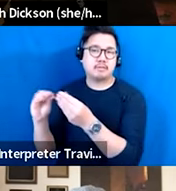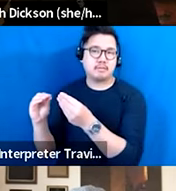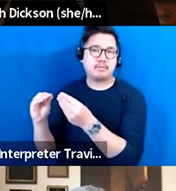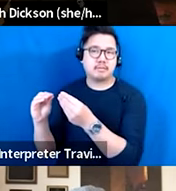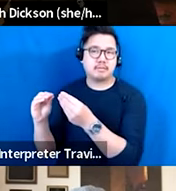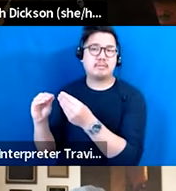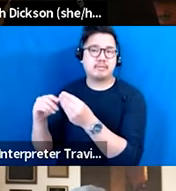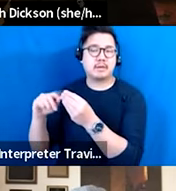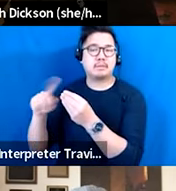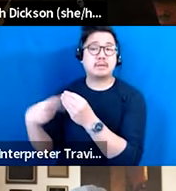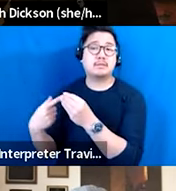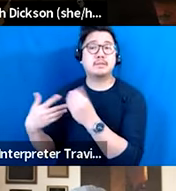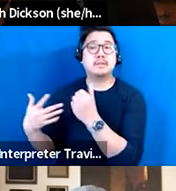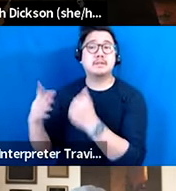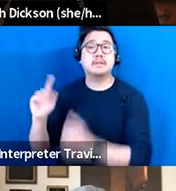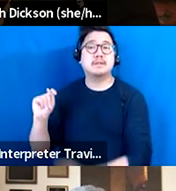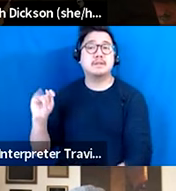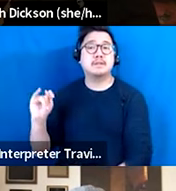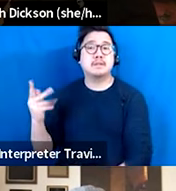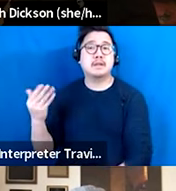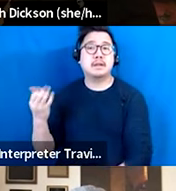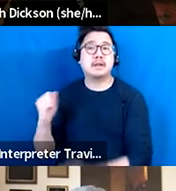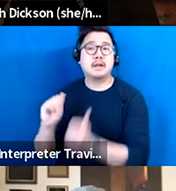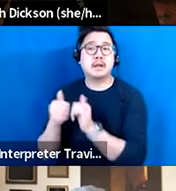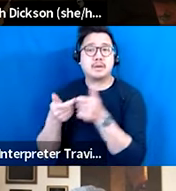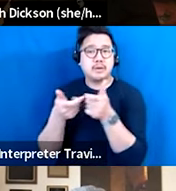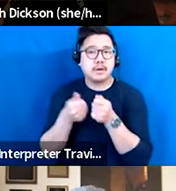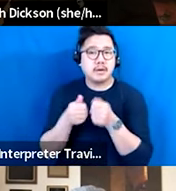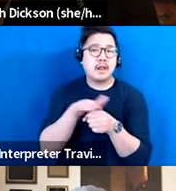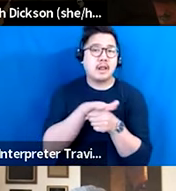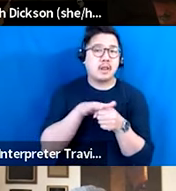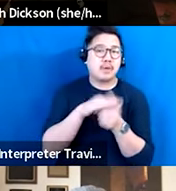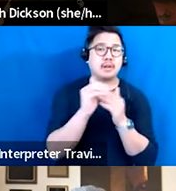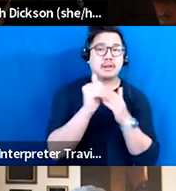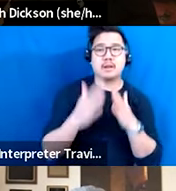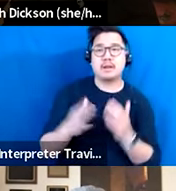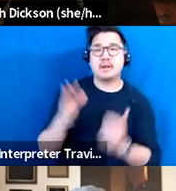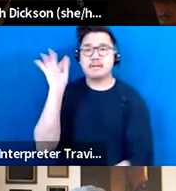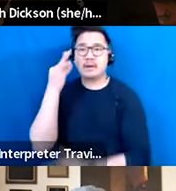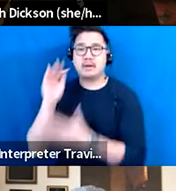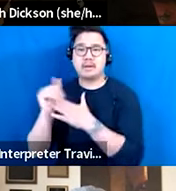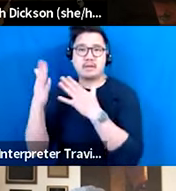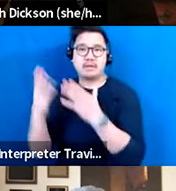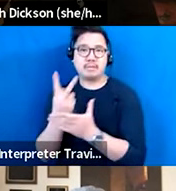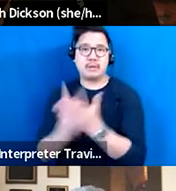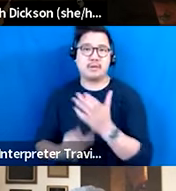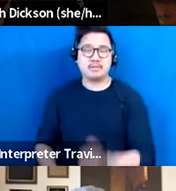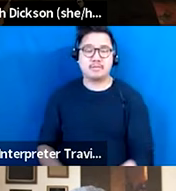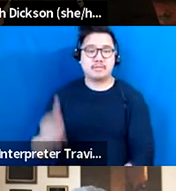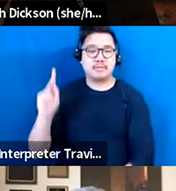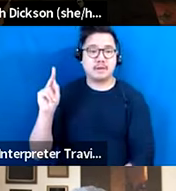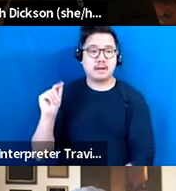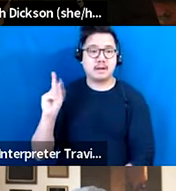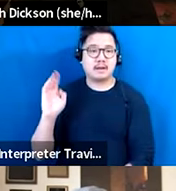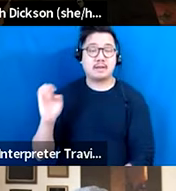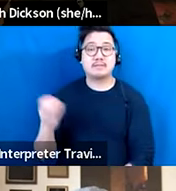tactical tips on how we can engage both our local and federal leaders in expanding this support. Kate? Excellent.